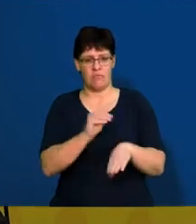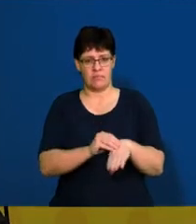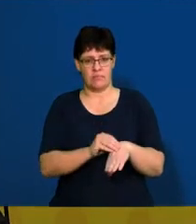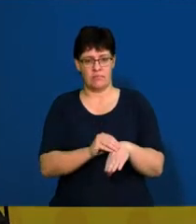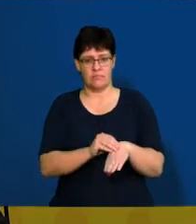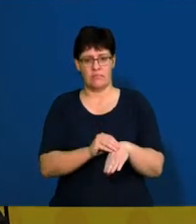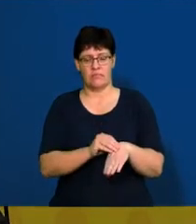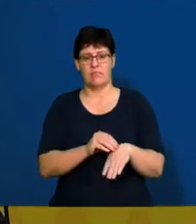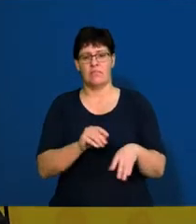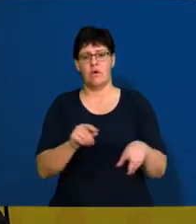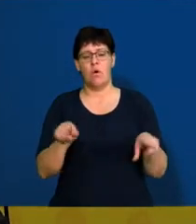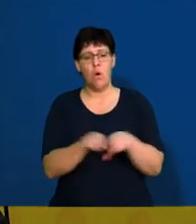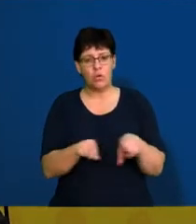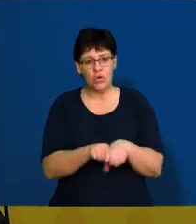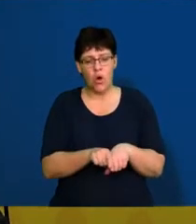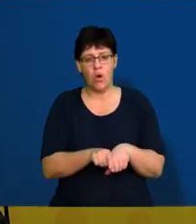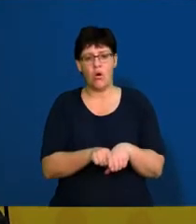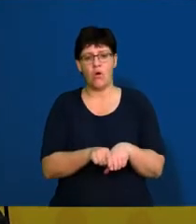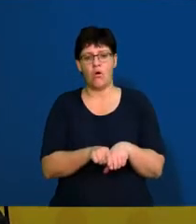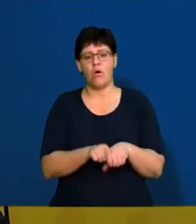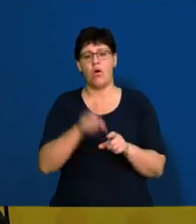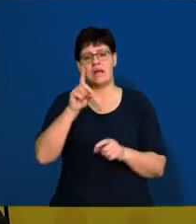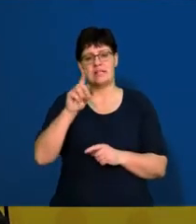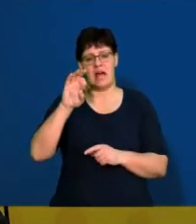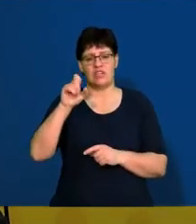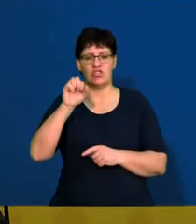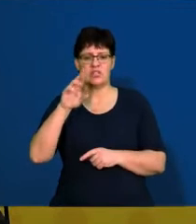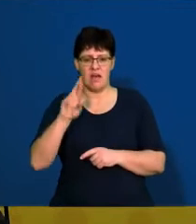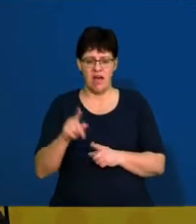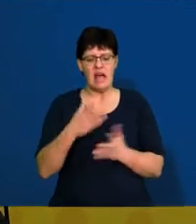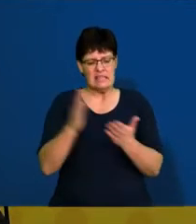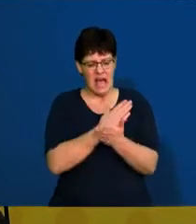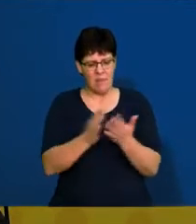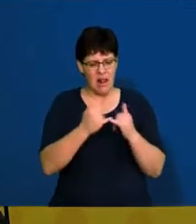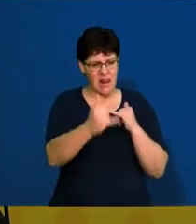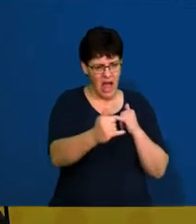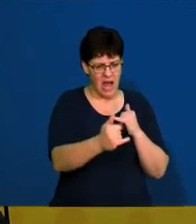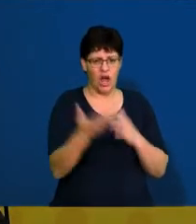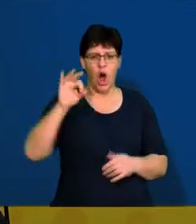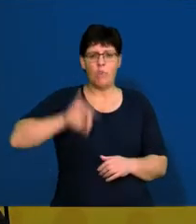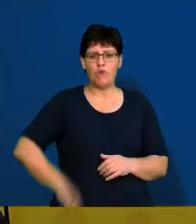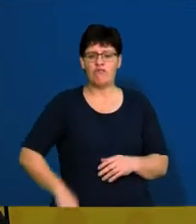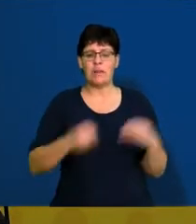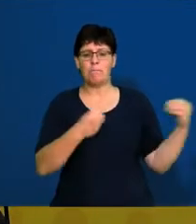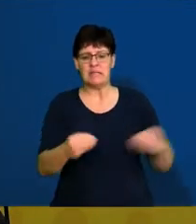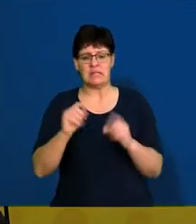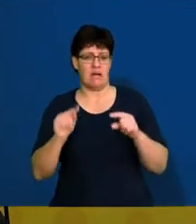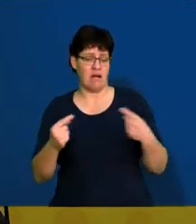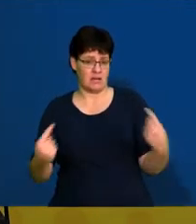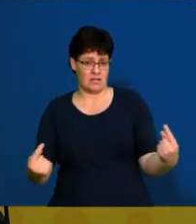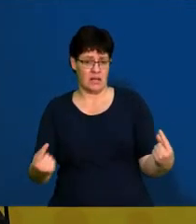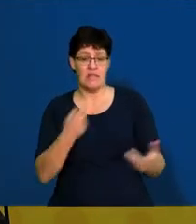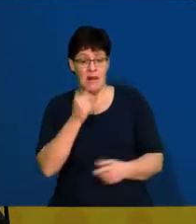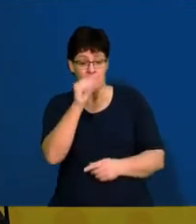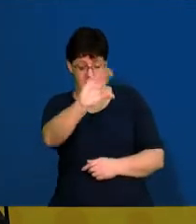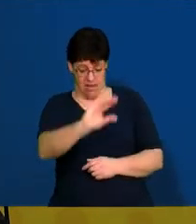also have divestiture. That's where we might sell off lines that are no longer profitable for the business. And then take that